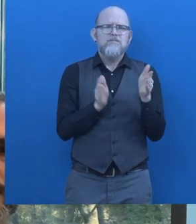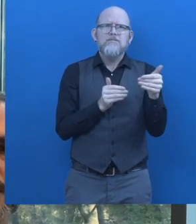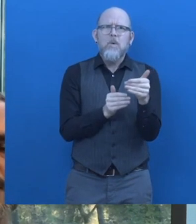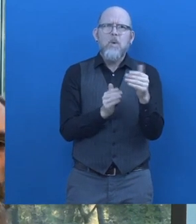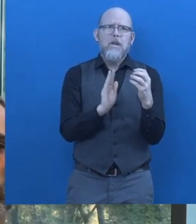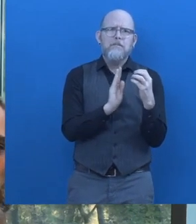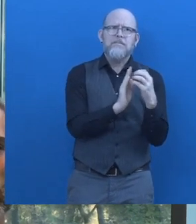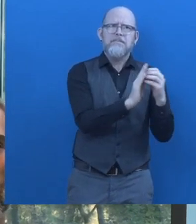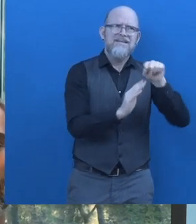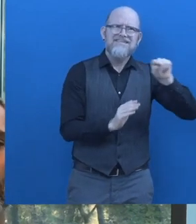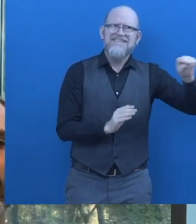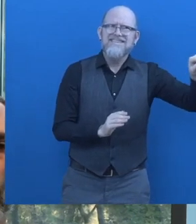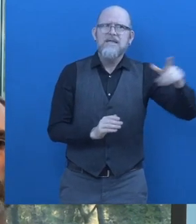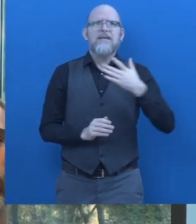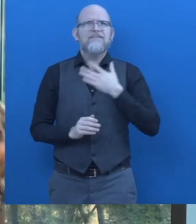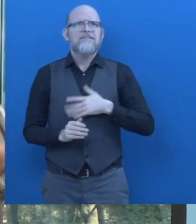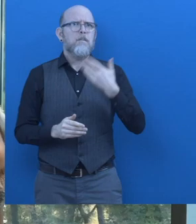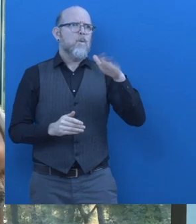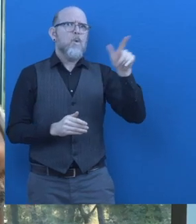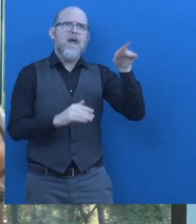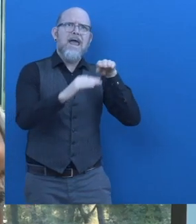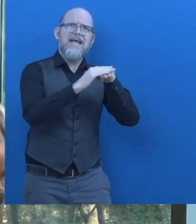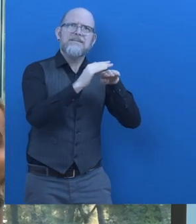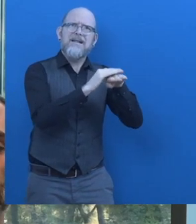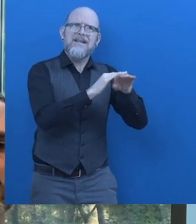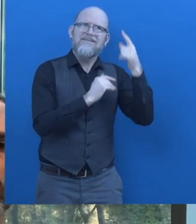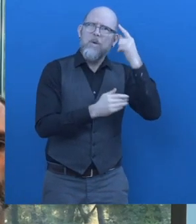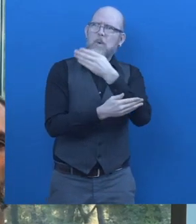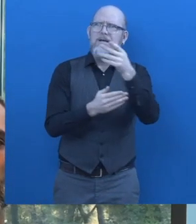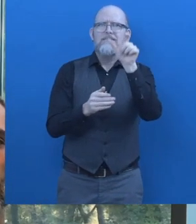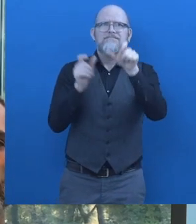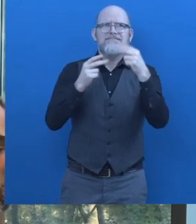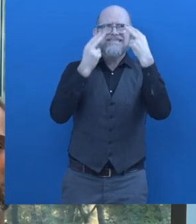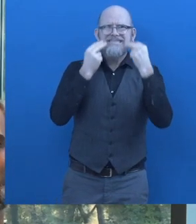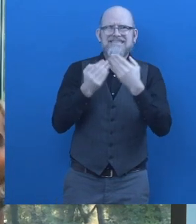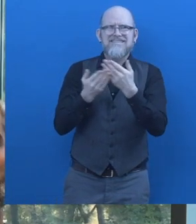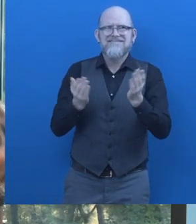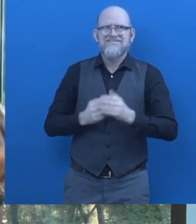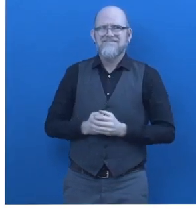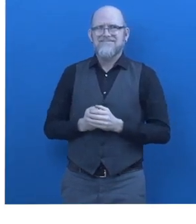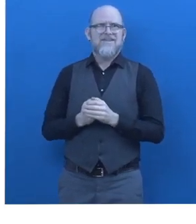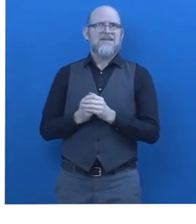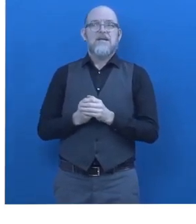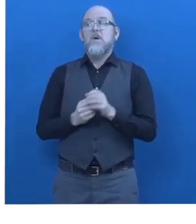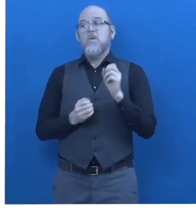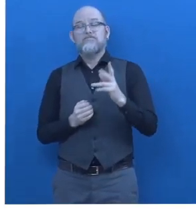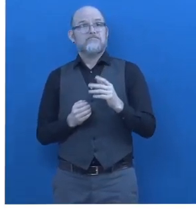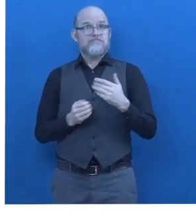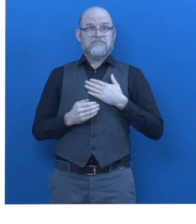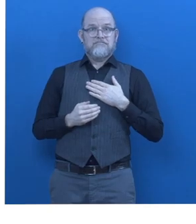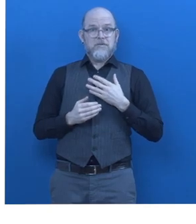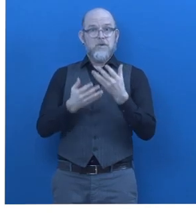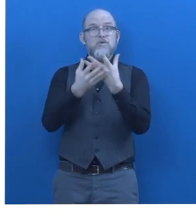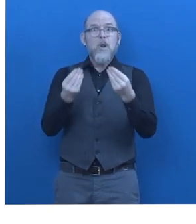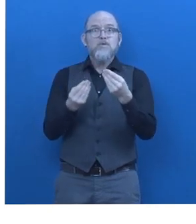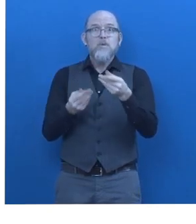shops small stores and make all the venues available and accessible for visual disabled community how did this solution